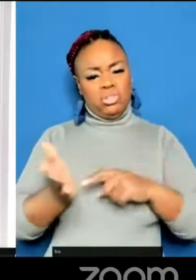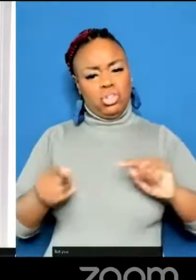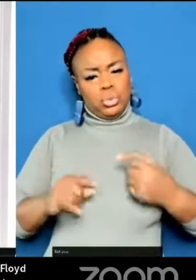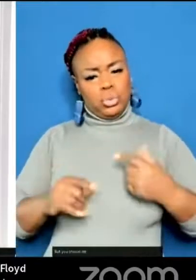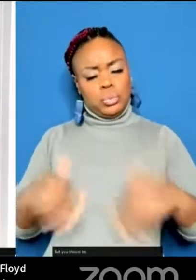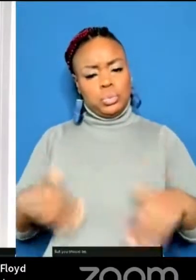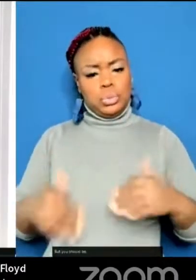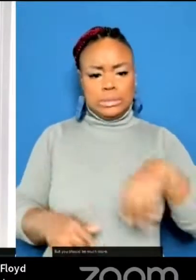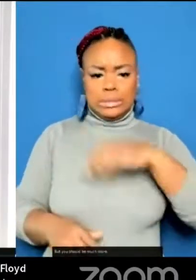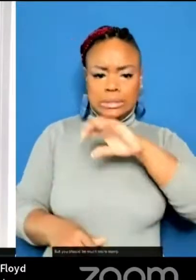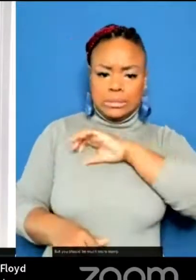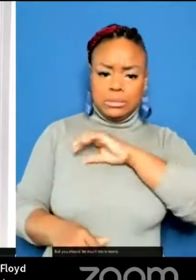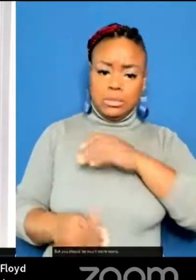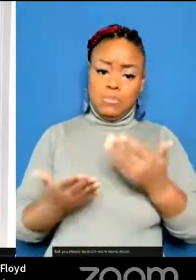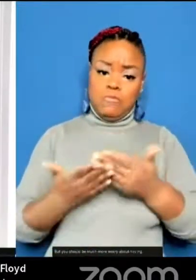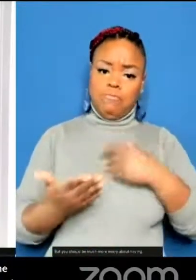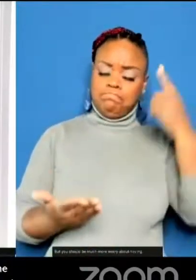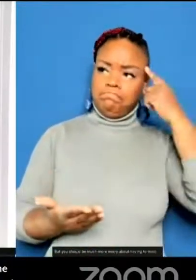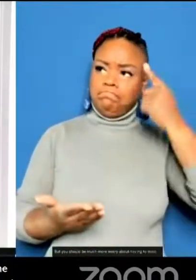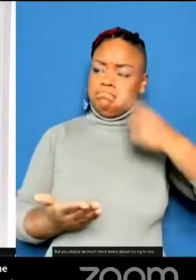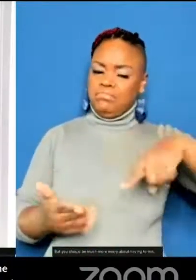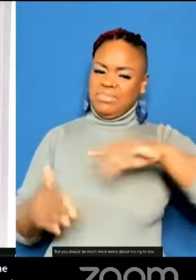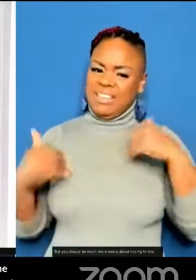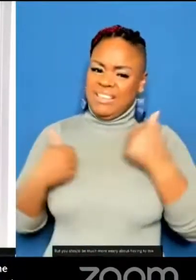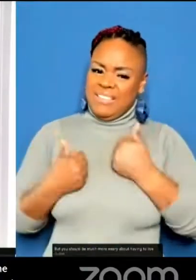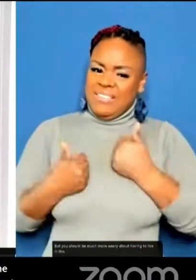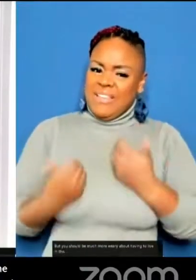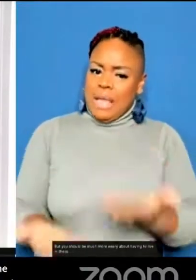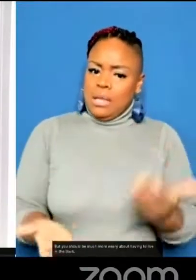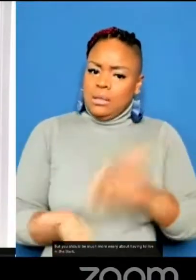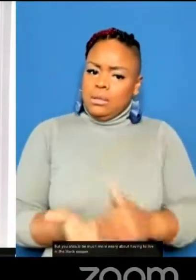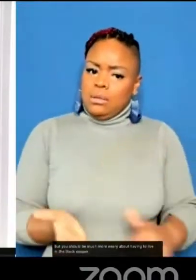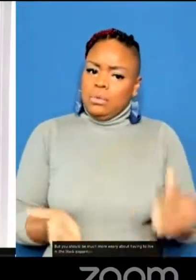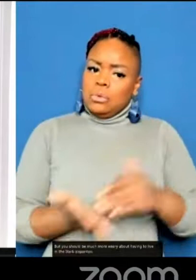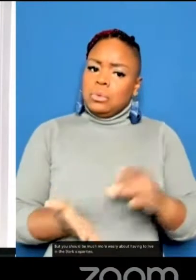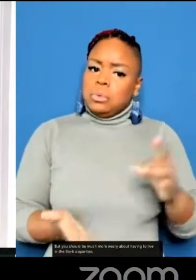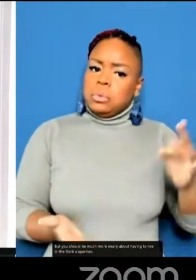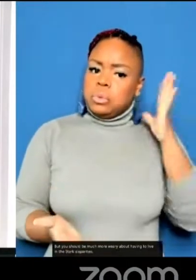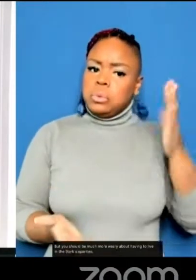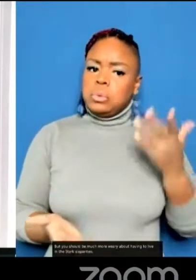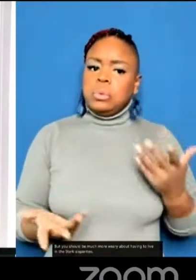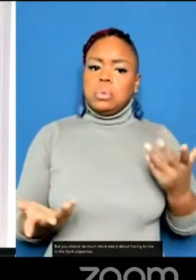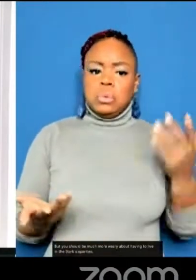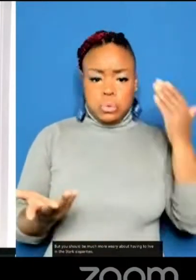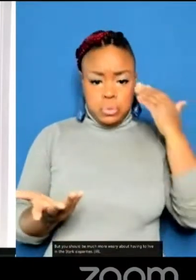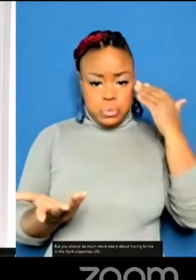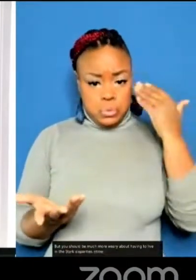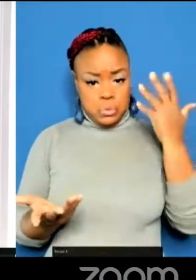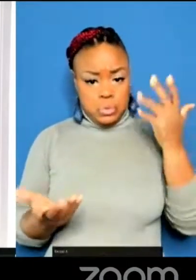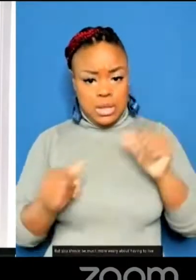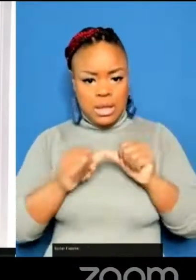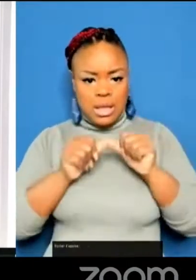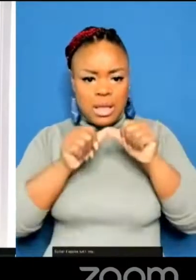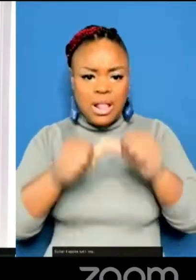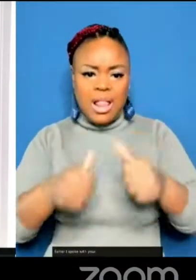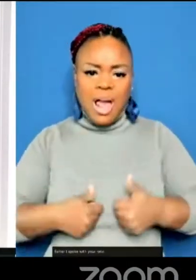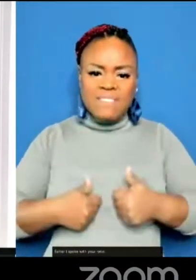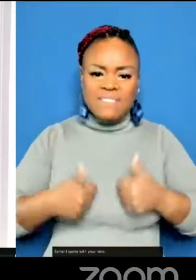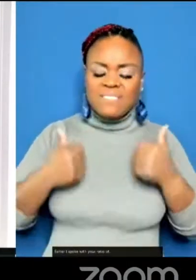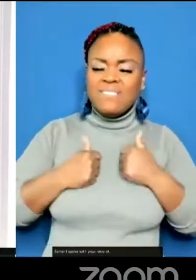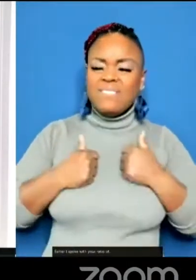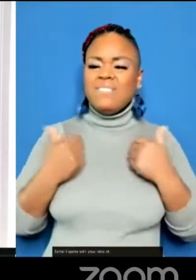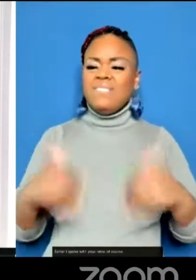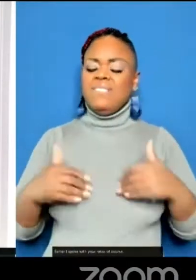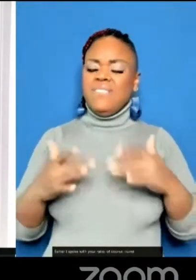should be much more weary about having to live in these stark disparities. Earlier I spoke of the erasure of